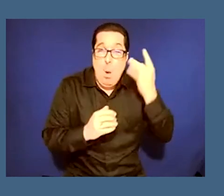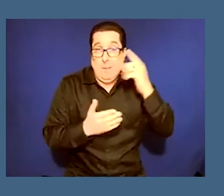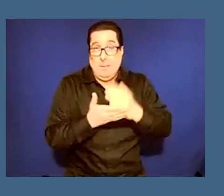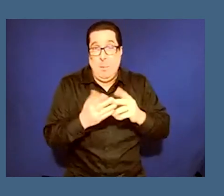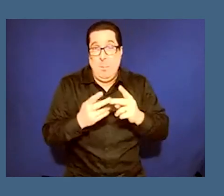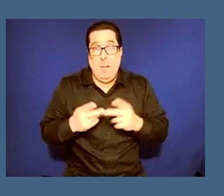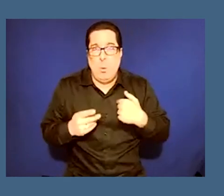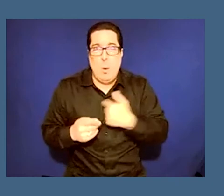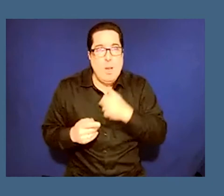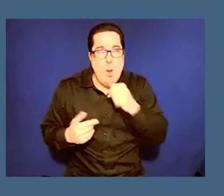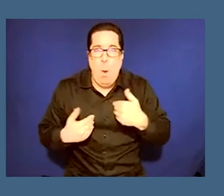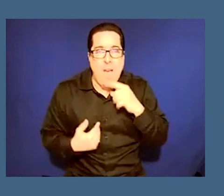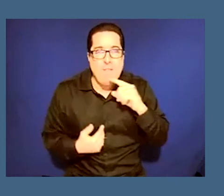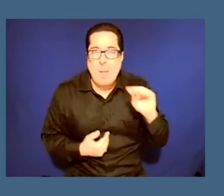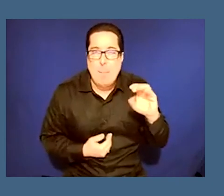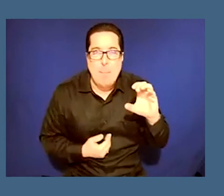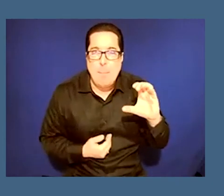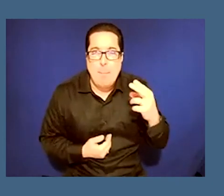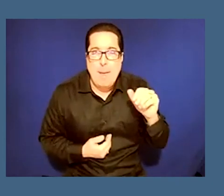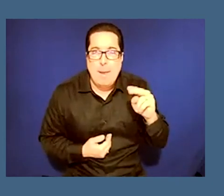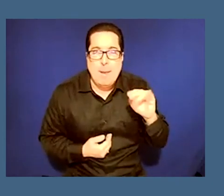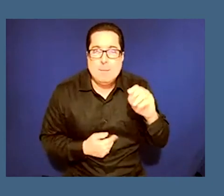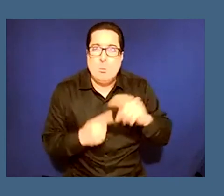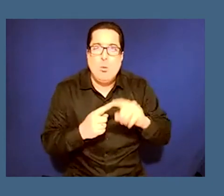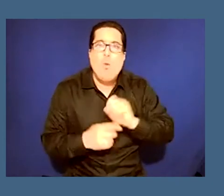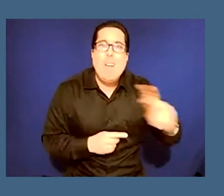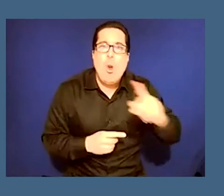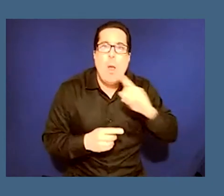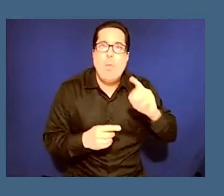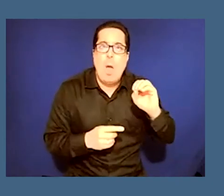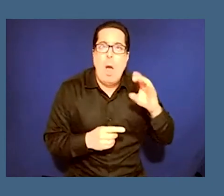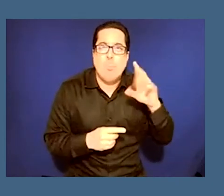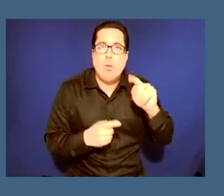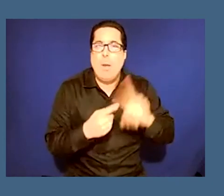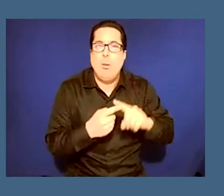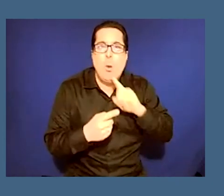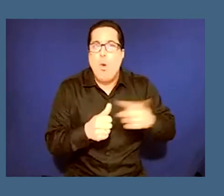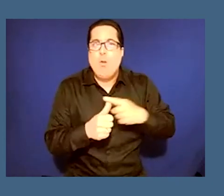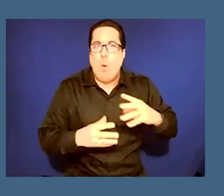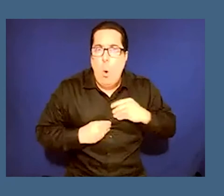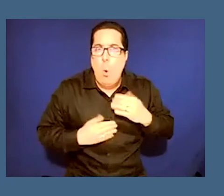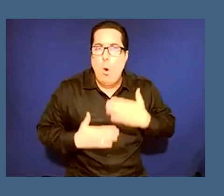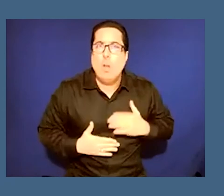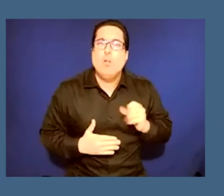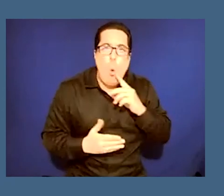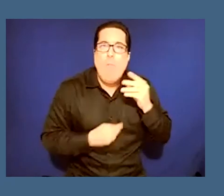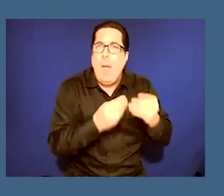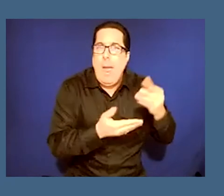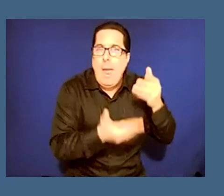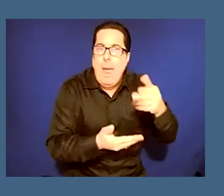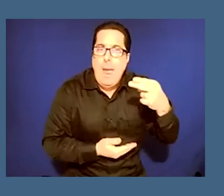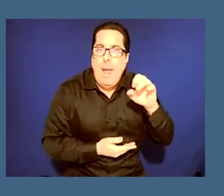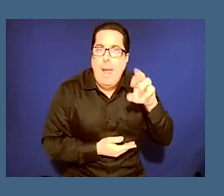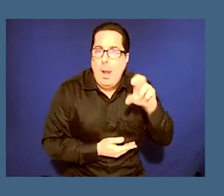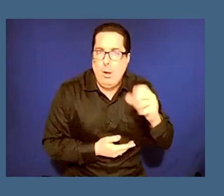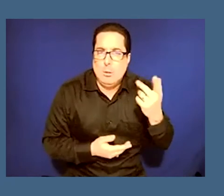the mechanism to return the object to the original owner or the heirs so really complex questions about ownership so in